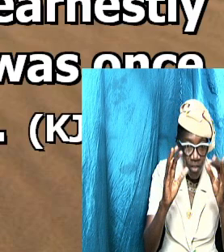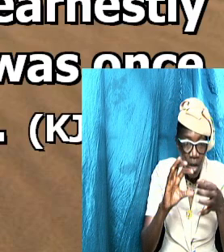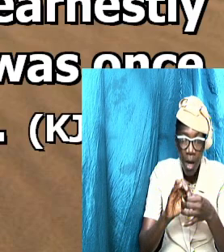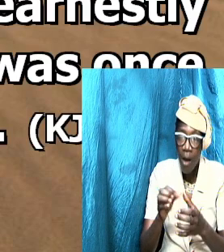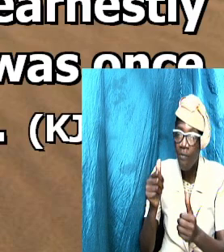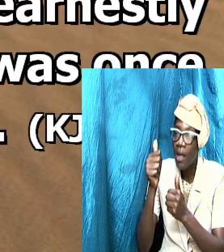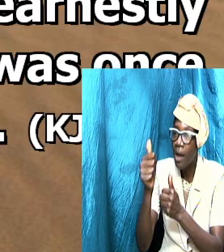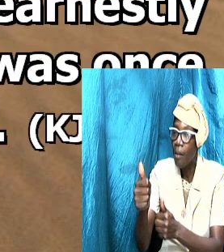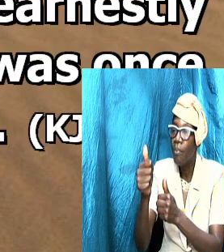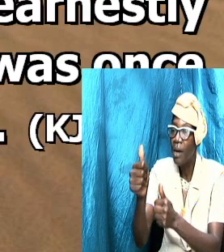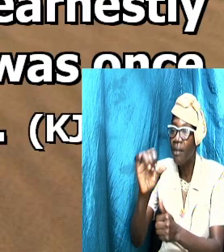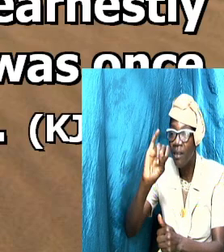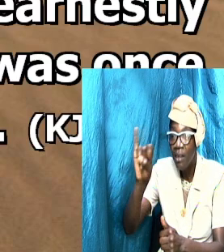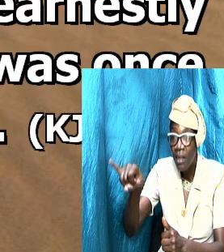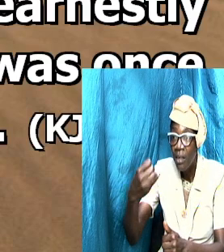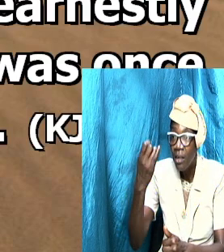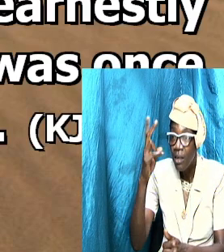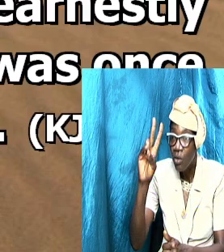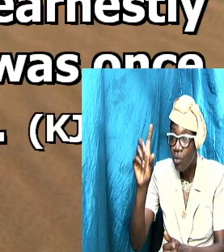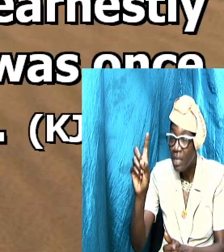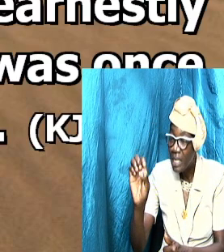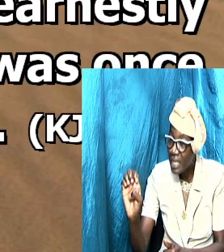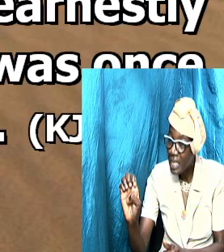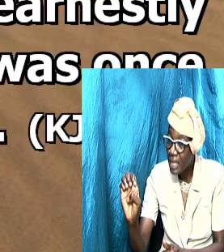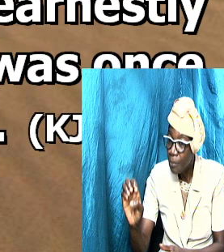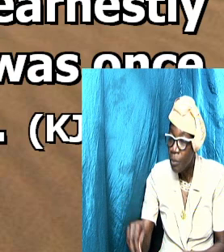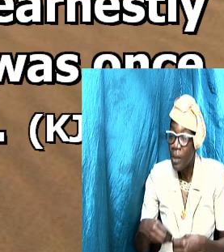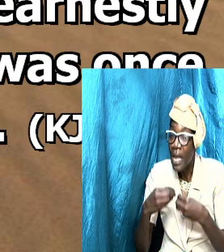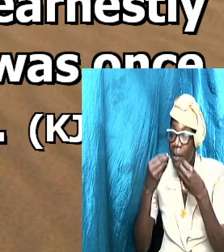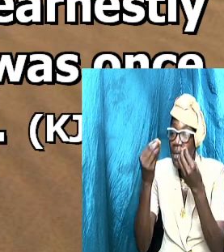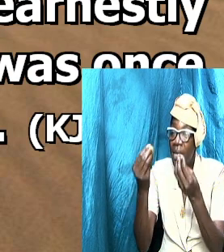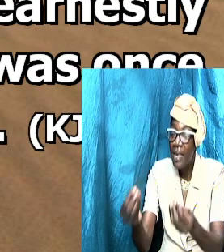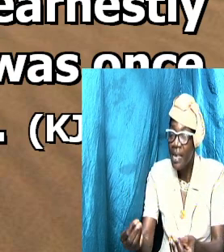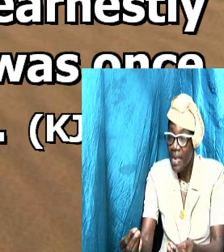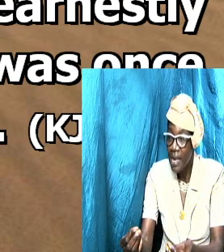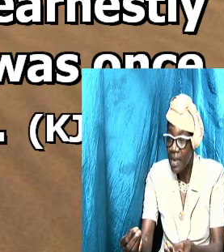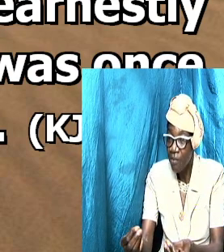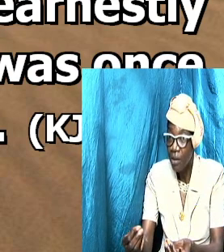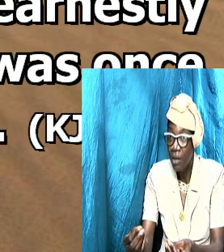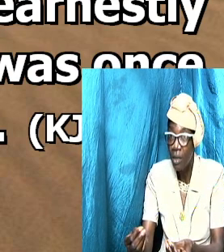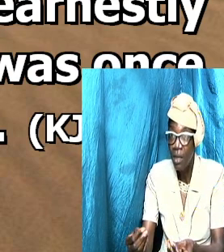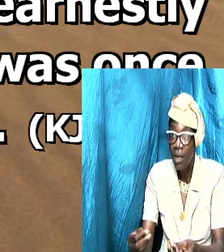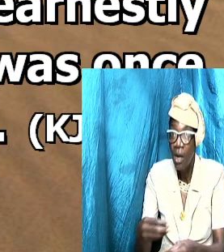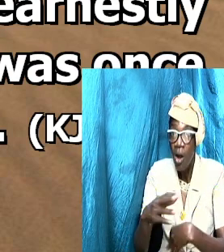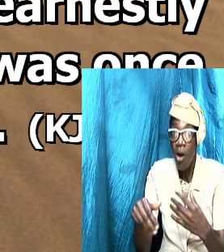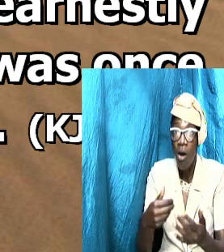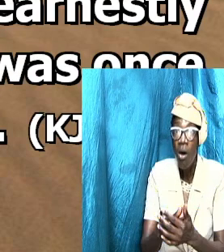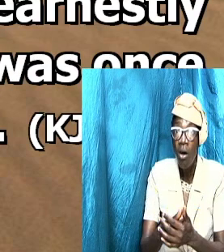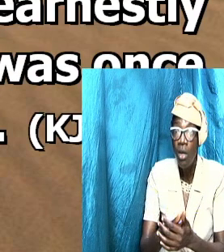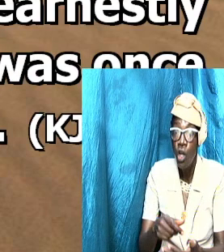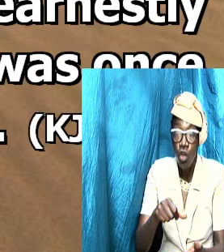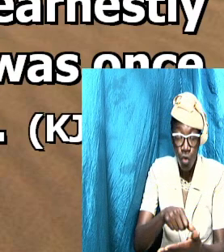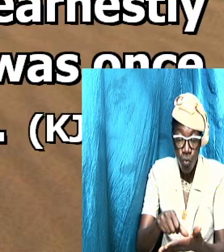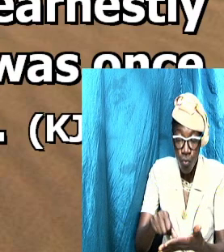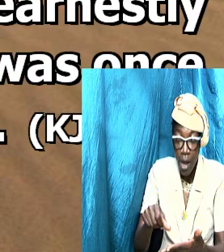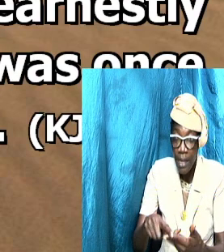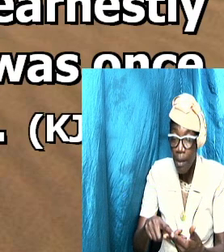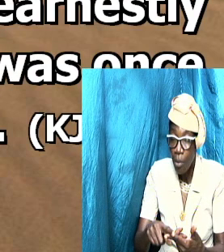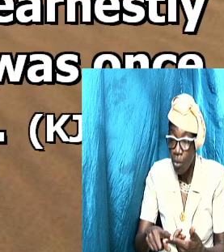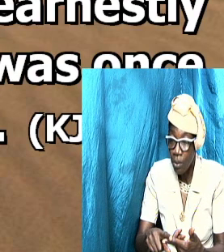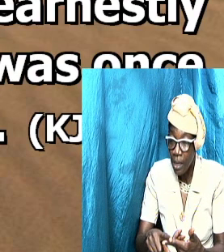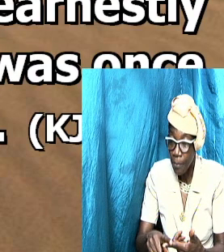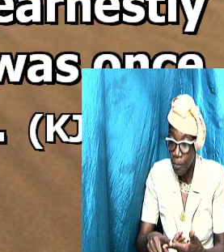to the extent that whereas he gave all diligence to write about the common salvation he was now